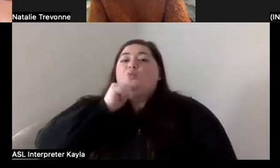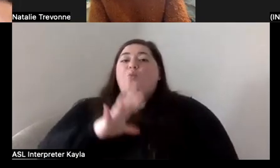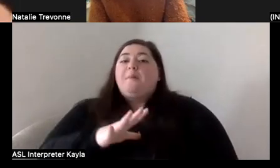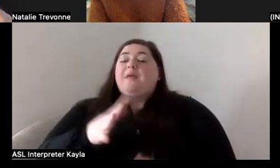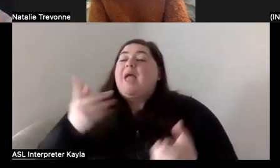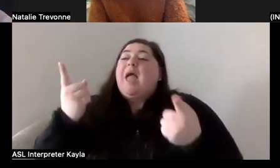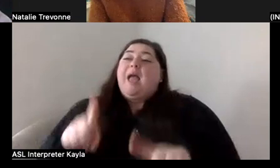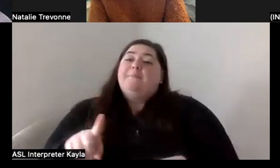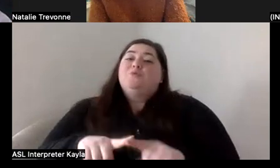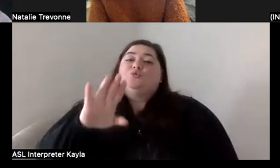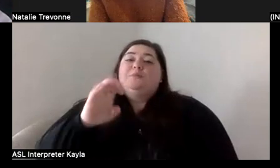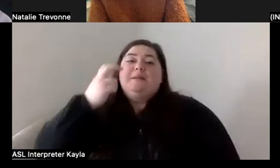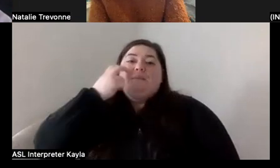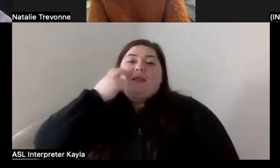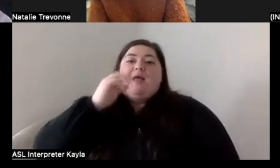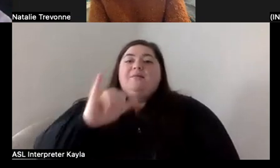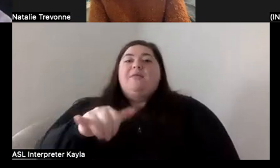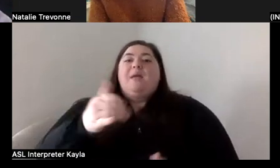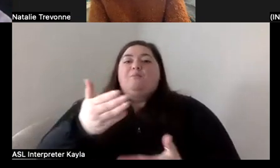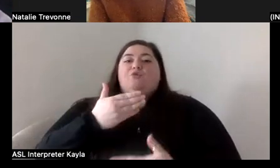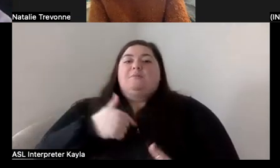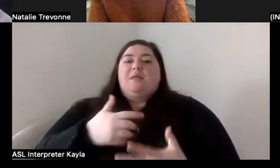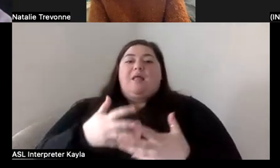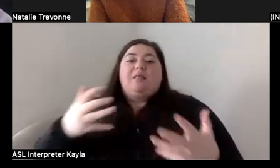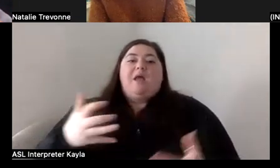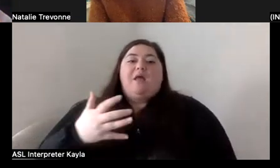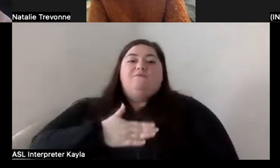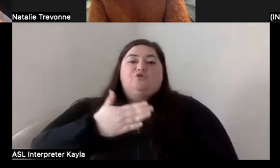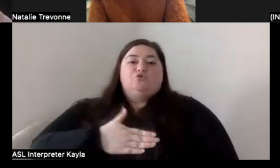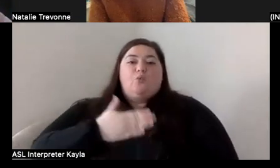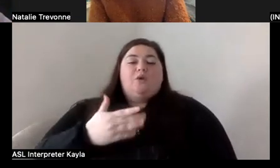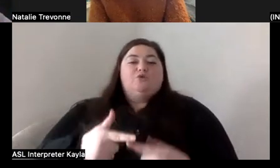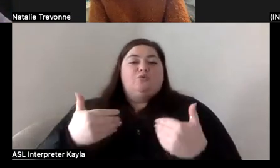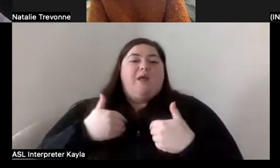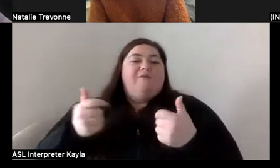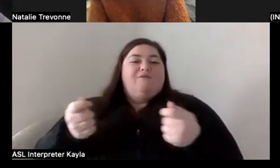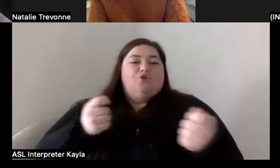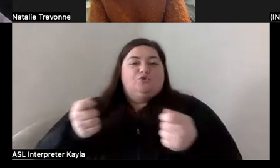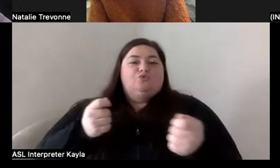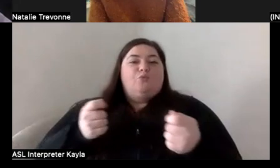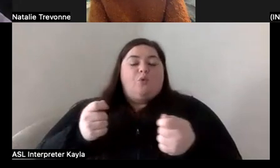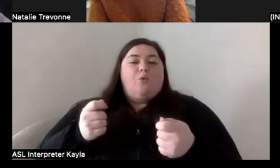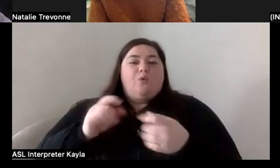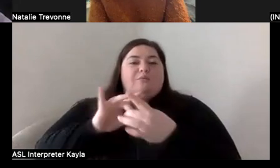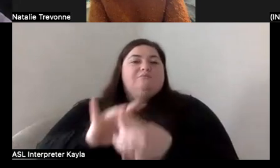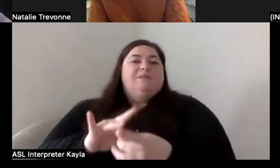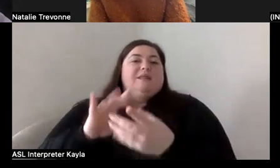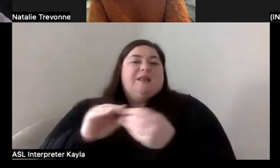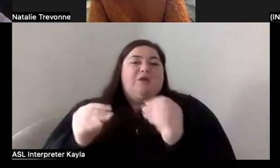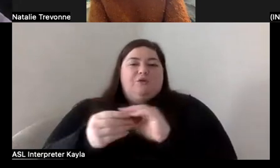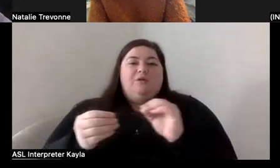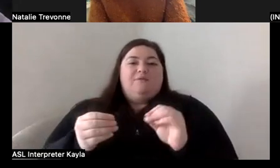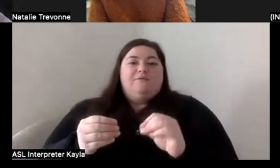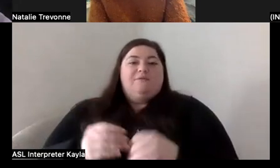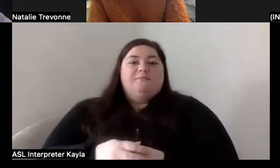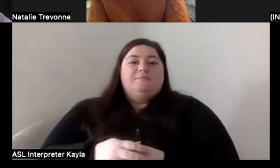And that's what brings me a lot of joy, being able to have that control over, you know, what the story is going to